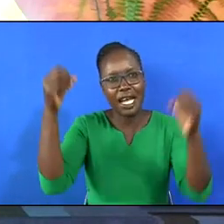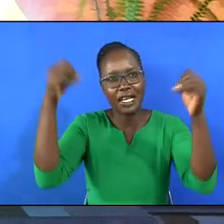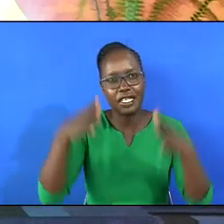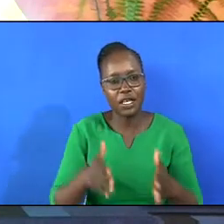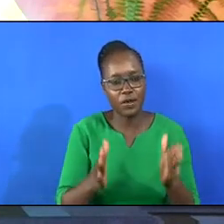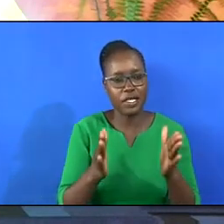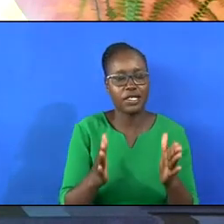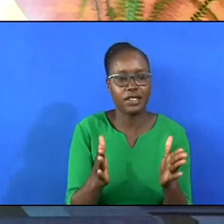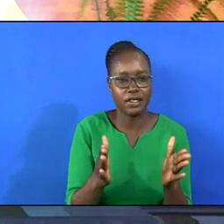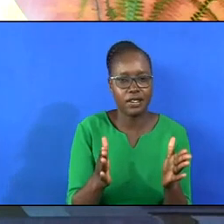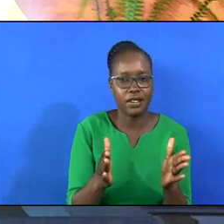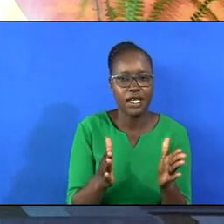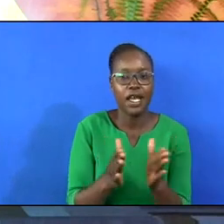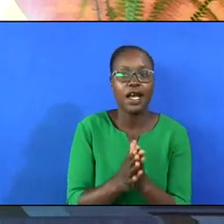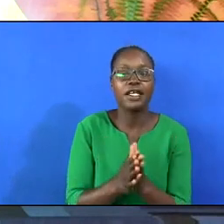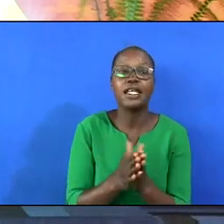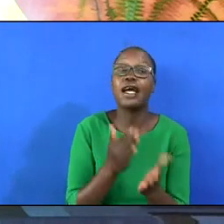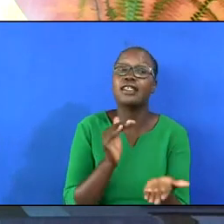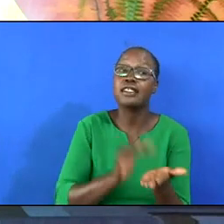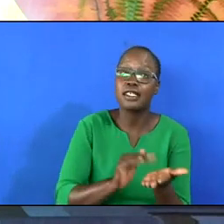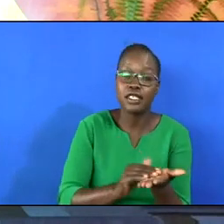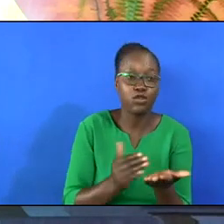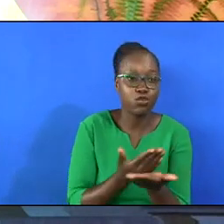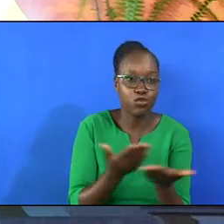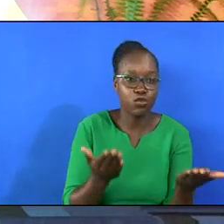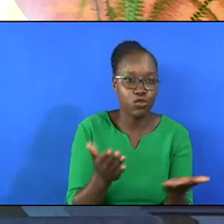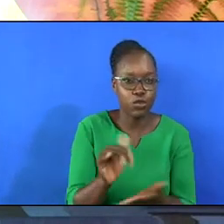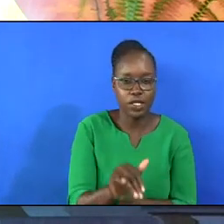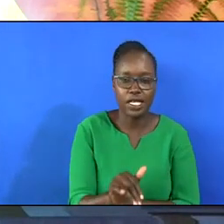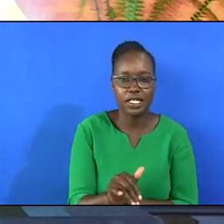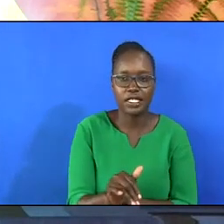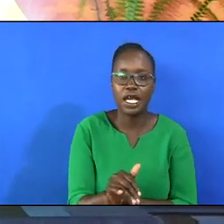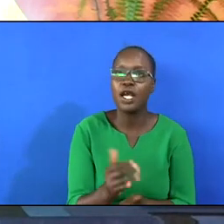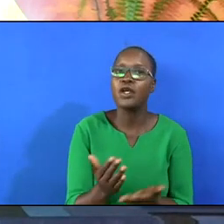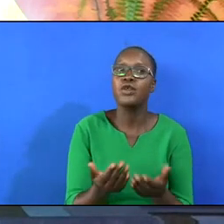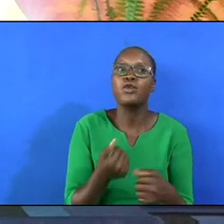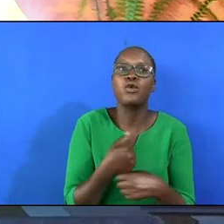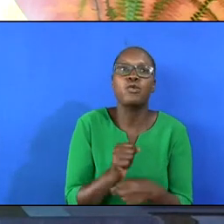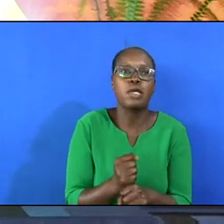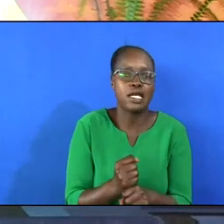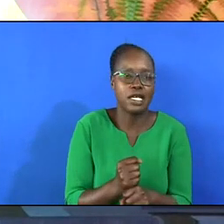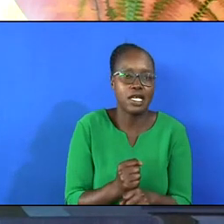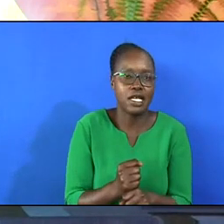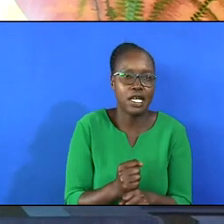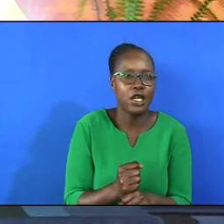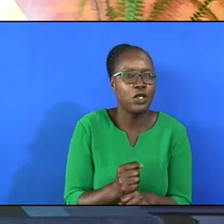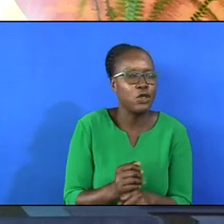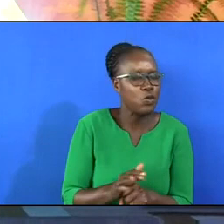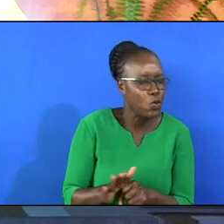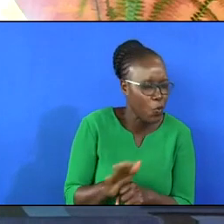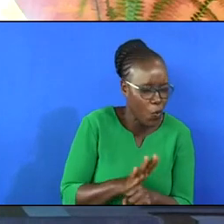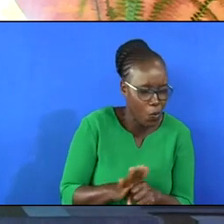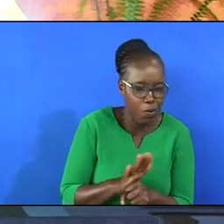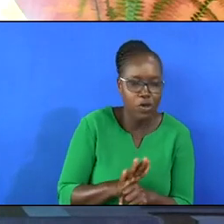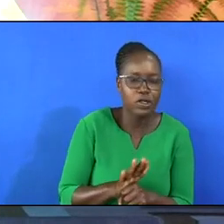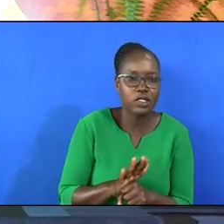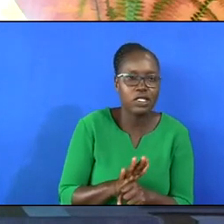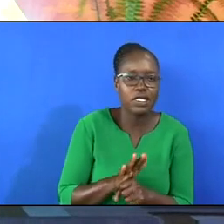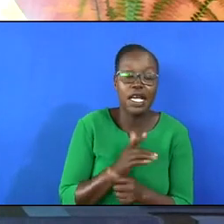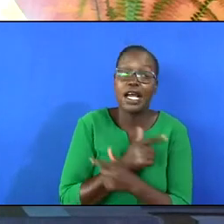way. And I want to suggest that you make it your most loved book.